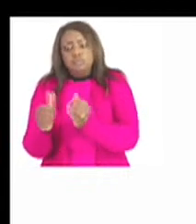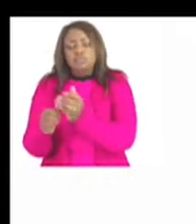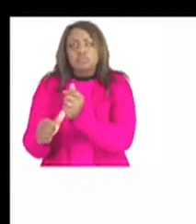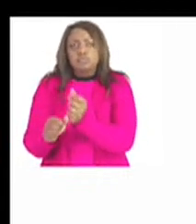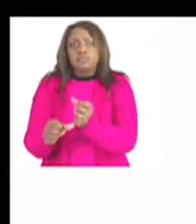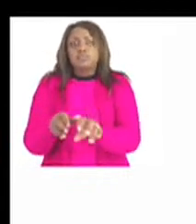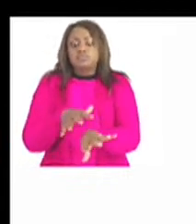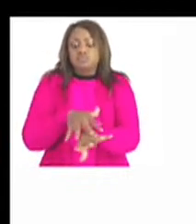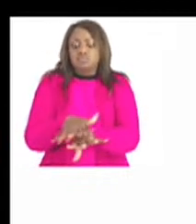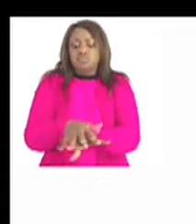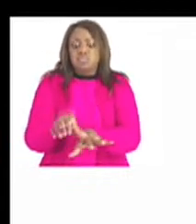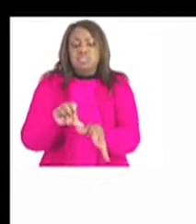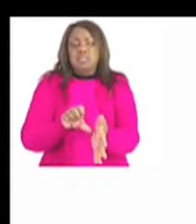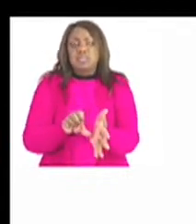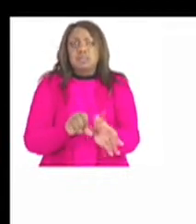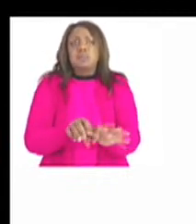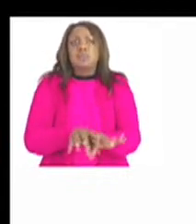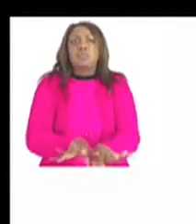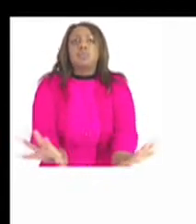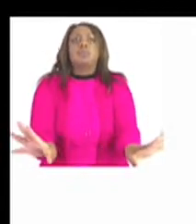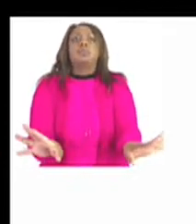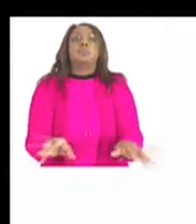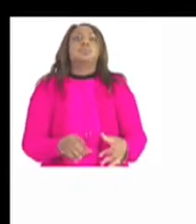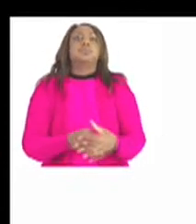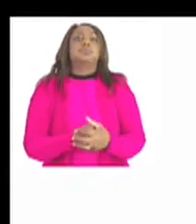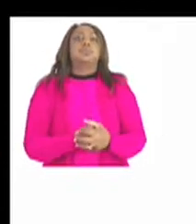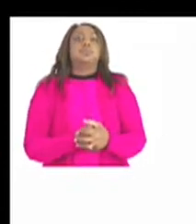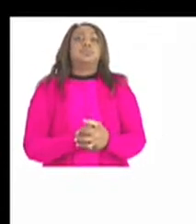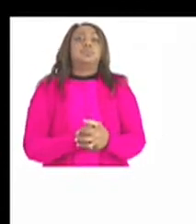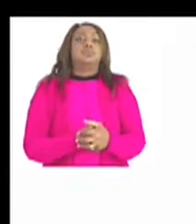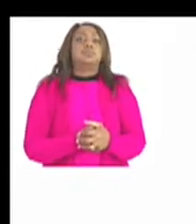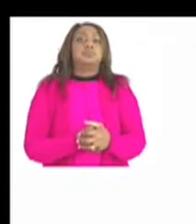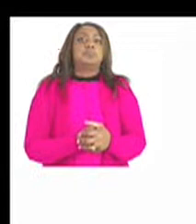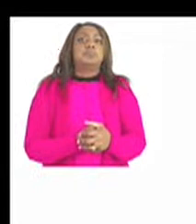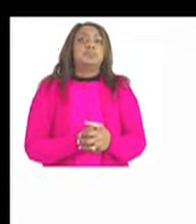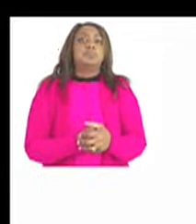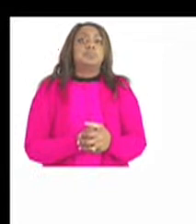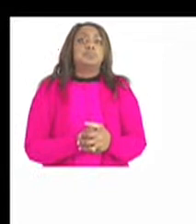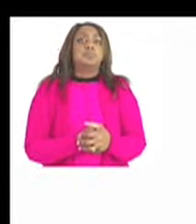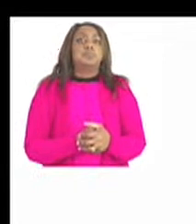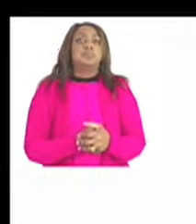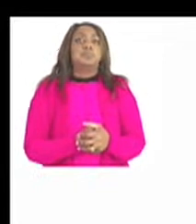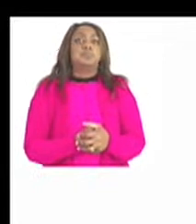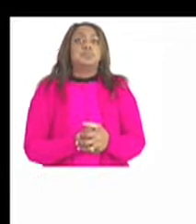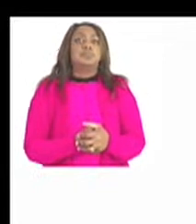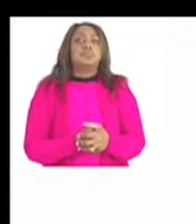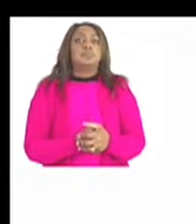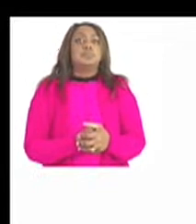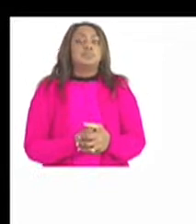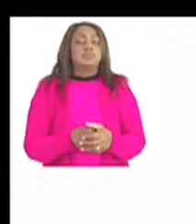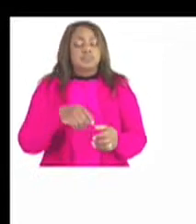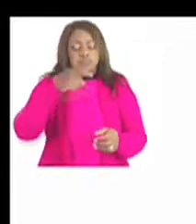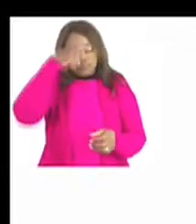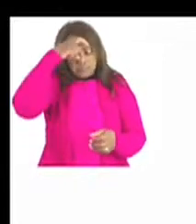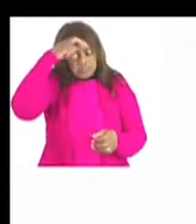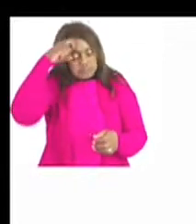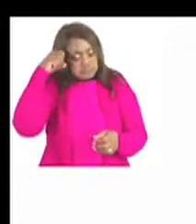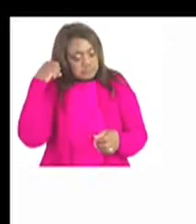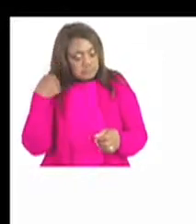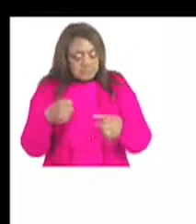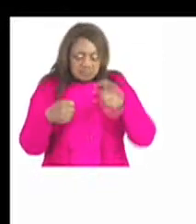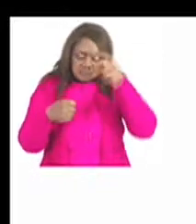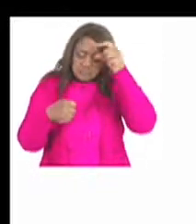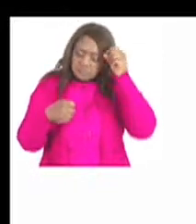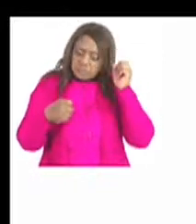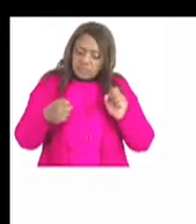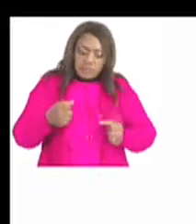such as urine when you go pee at the toilet the sweat when you do some exercises